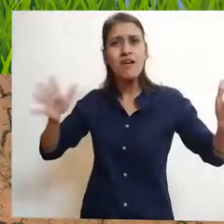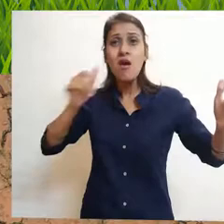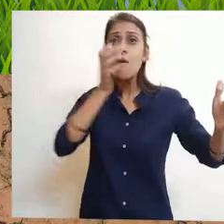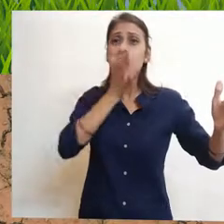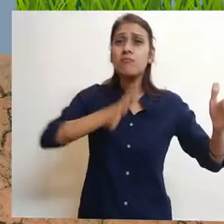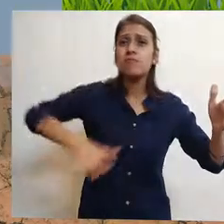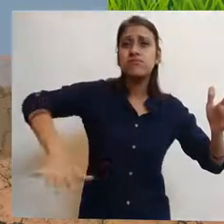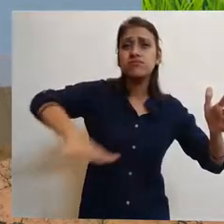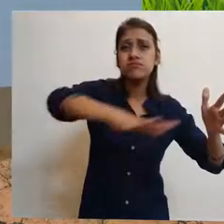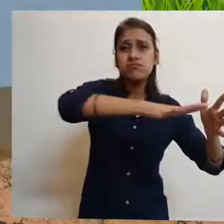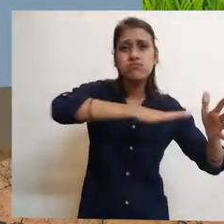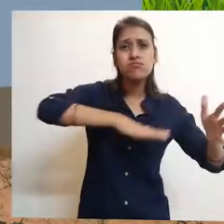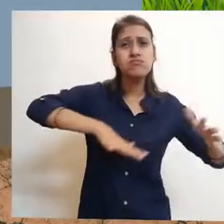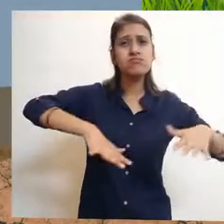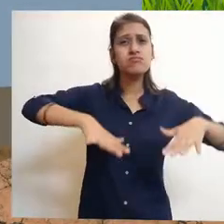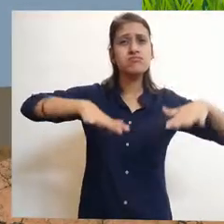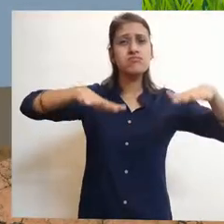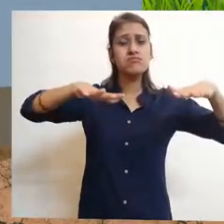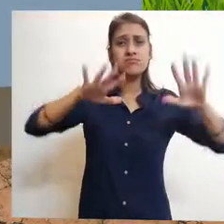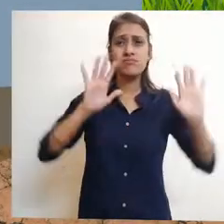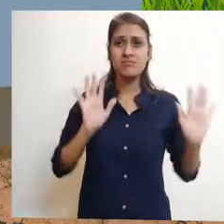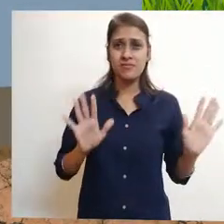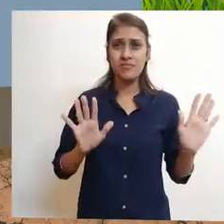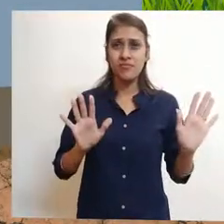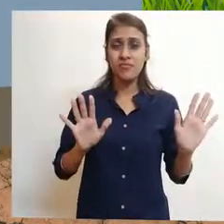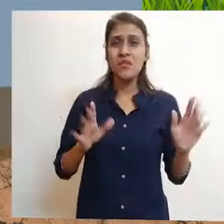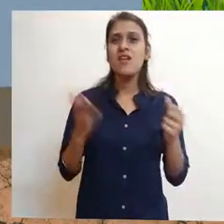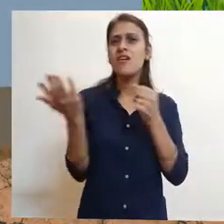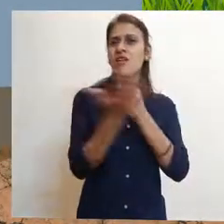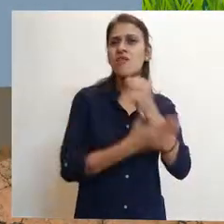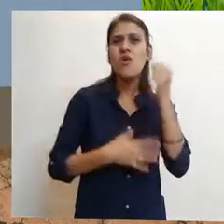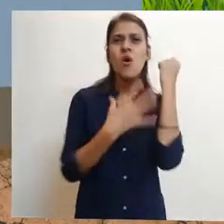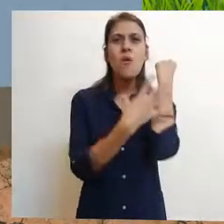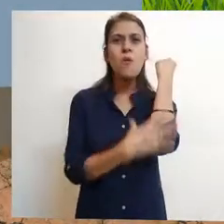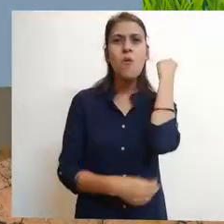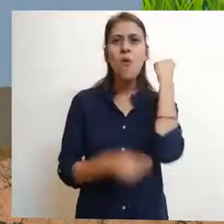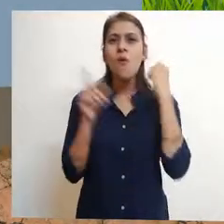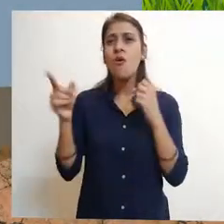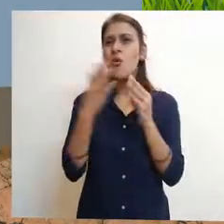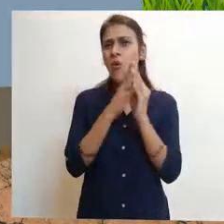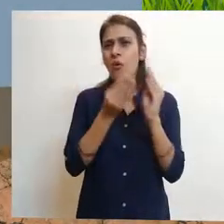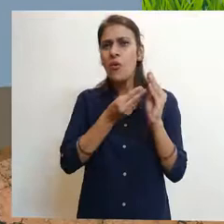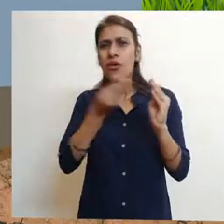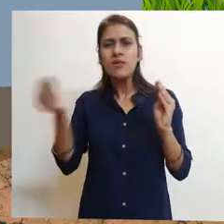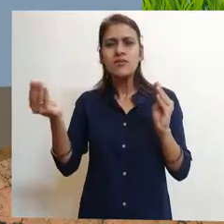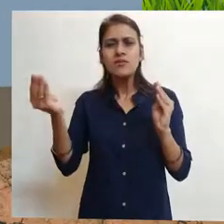tiny depression widened and grew and became a little watering hole.